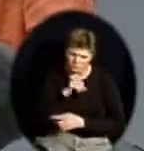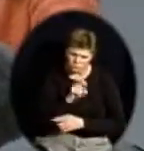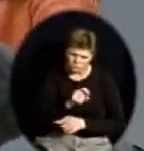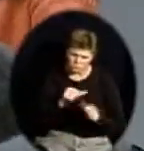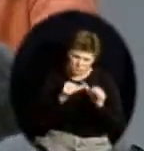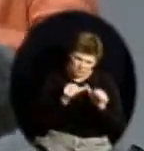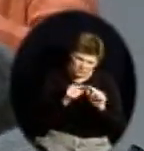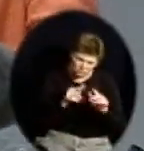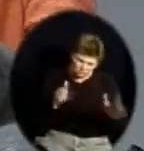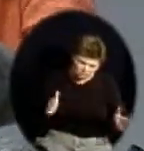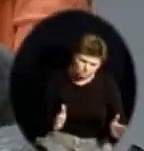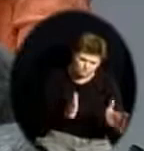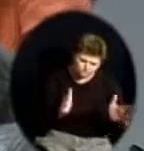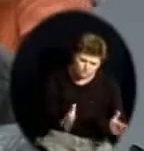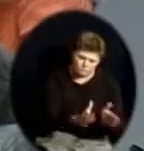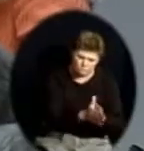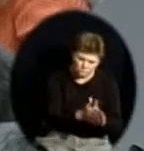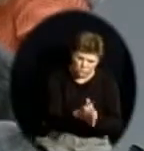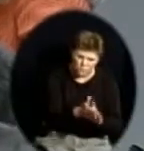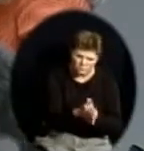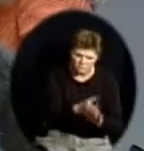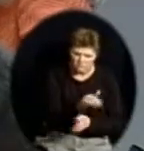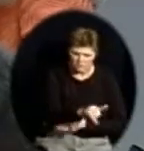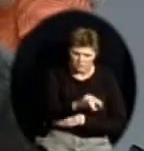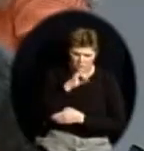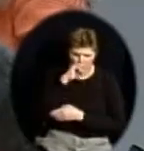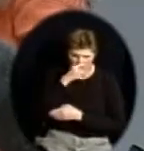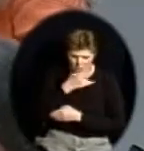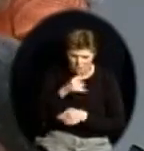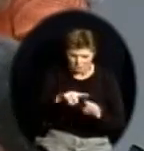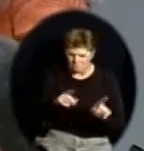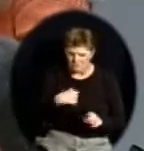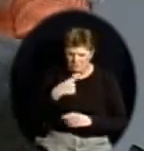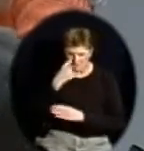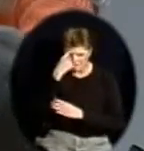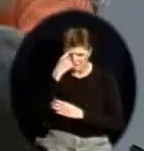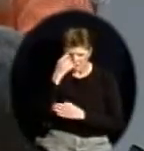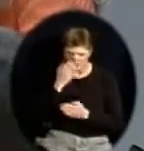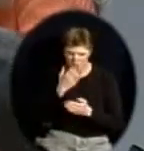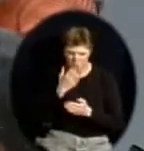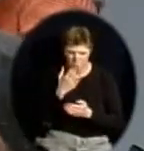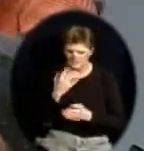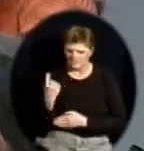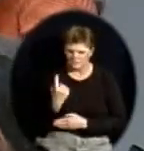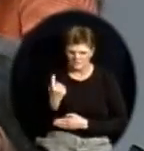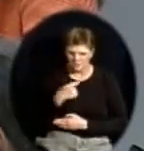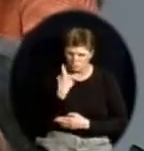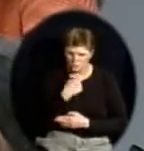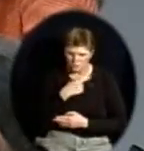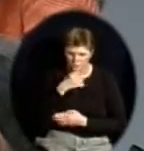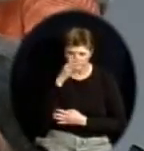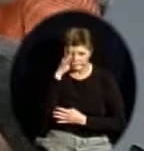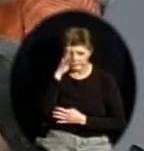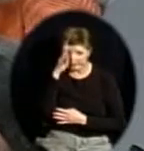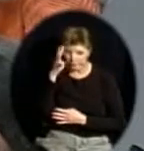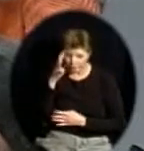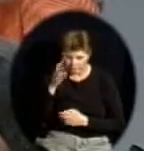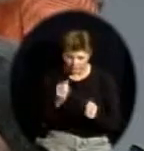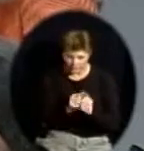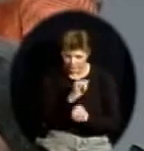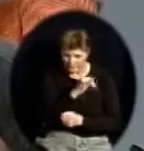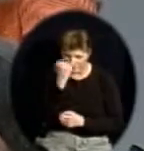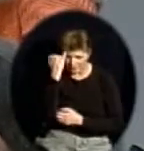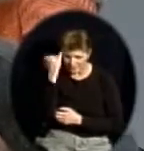someone, somebody, somebody has missed the boat is these numbers aren't appropriate and these expectations are unrealistic and I think do a great